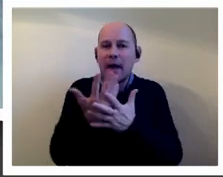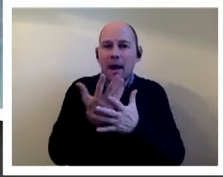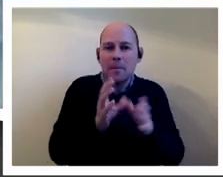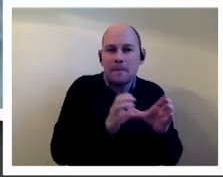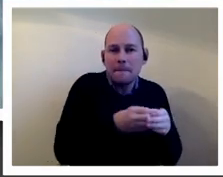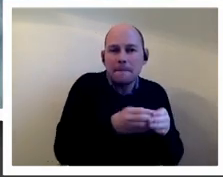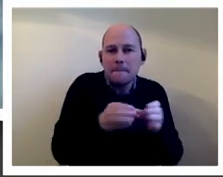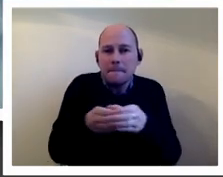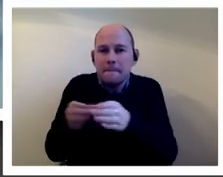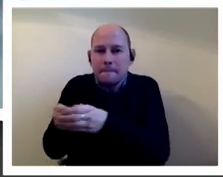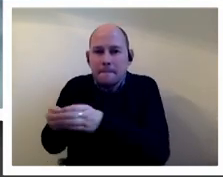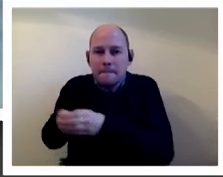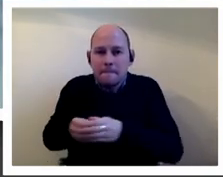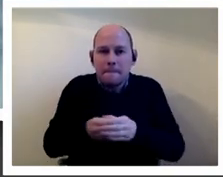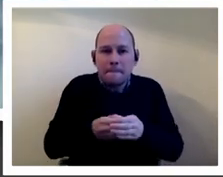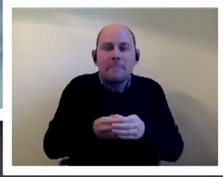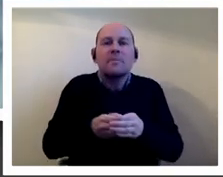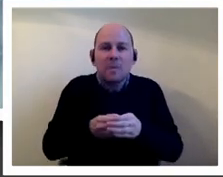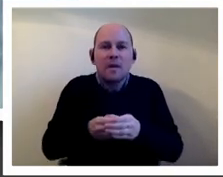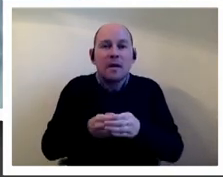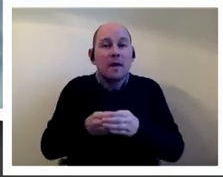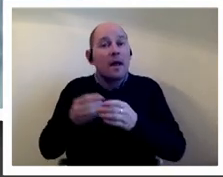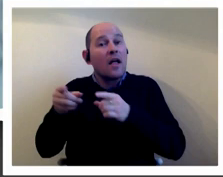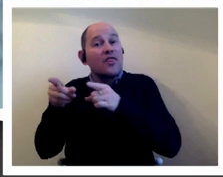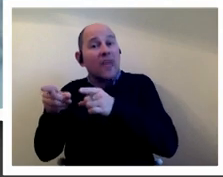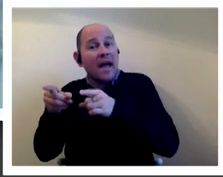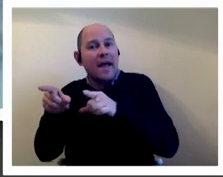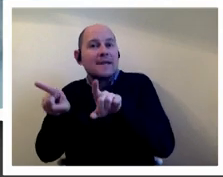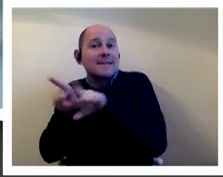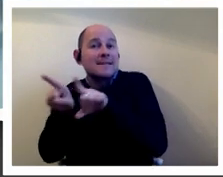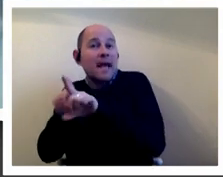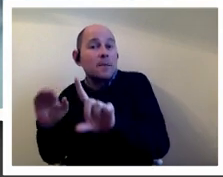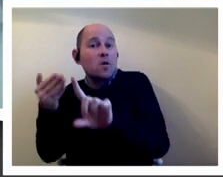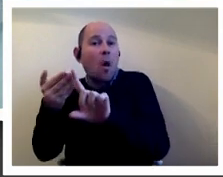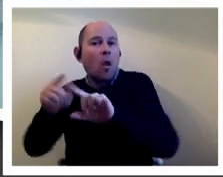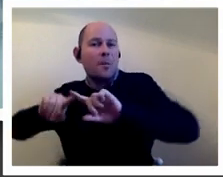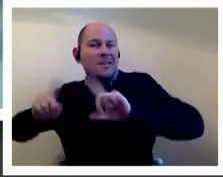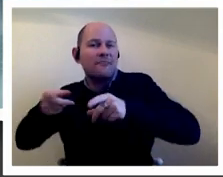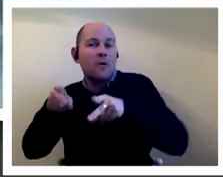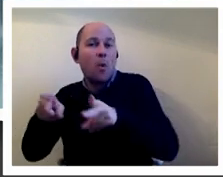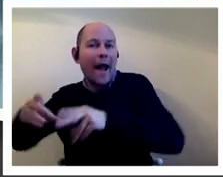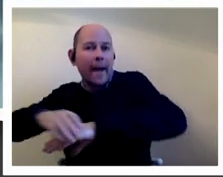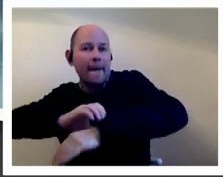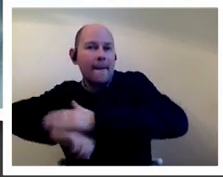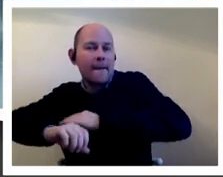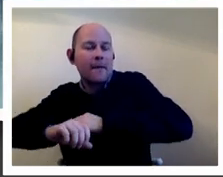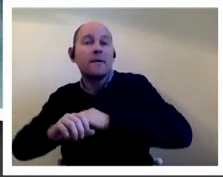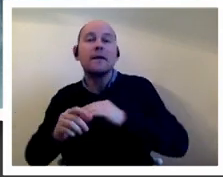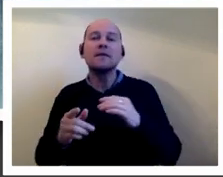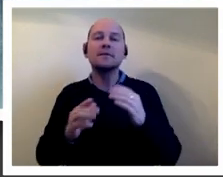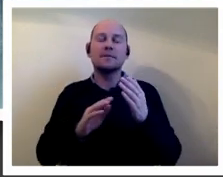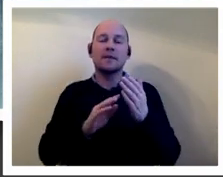who maybe have the same goal as you but want to go about it in a different way um and i think that was something which when i talked to some of the activists